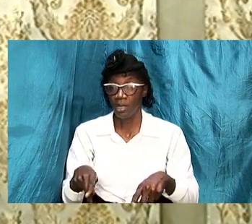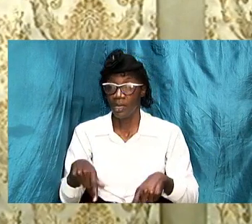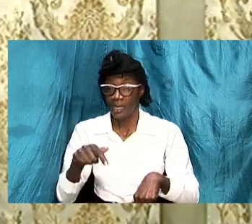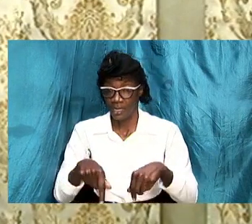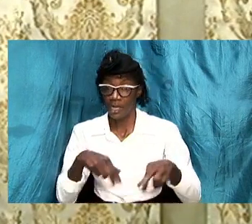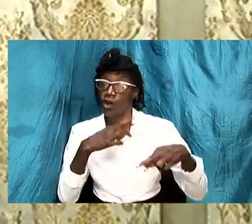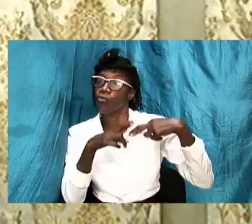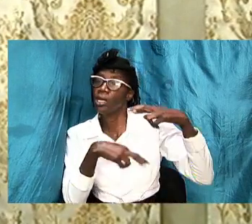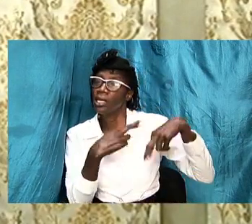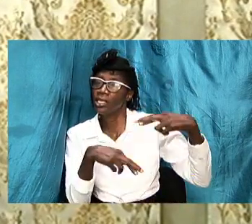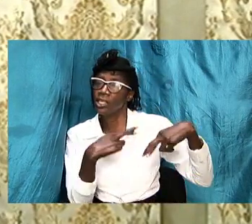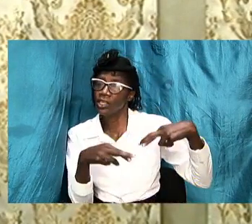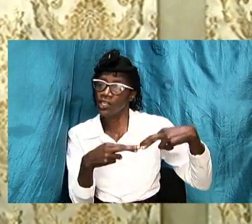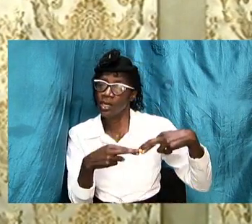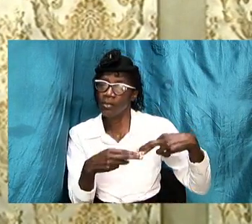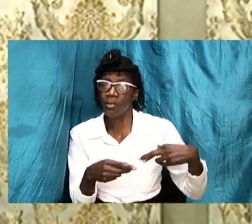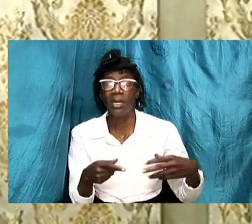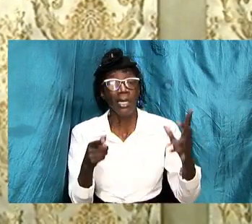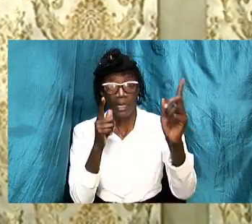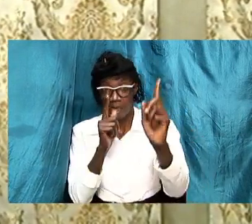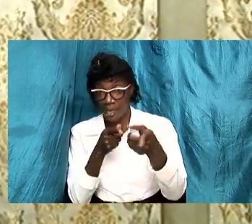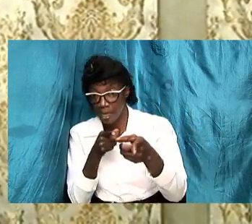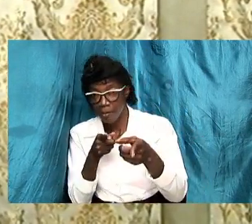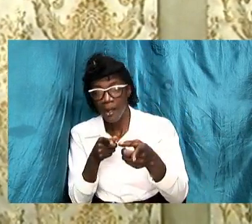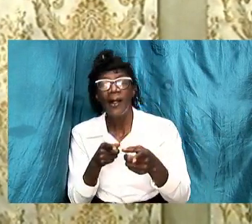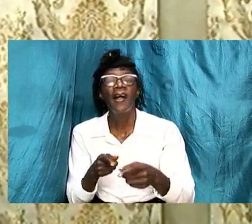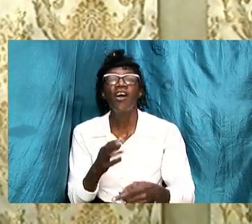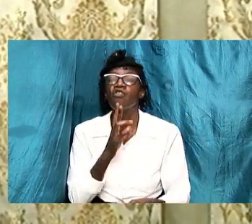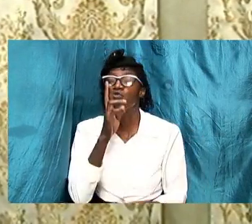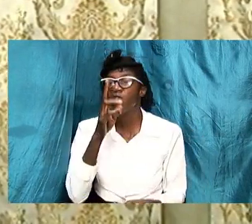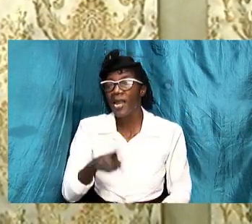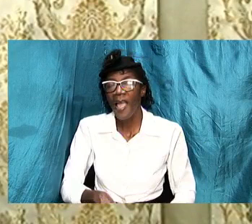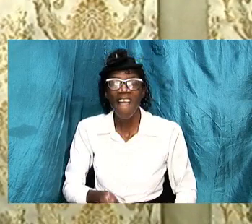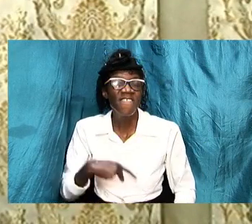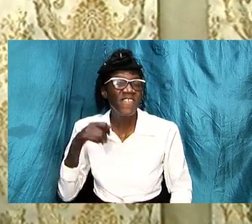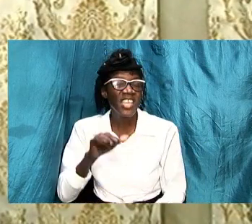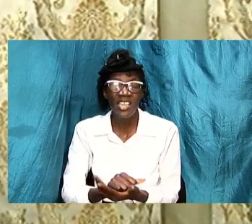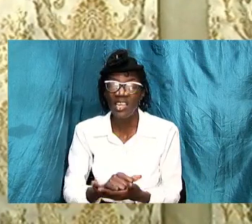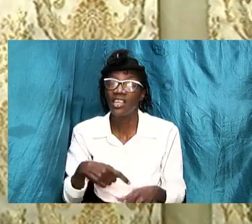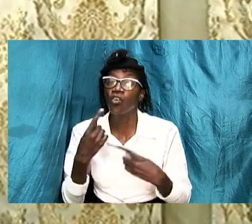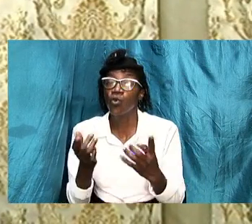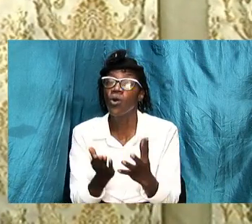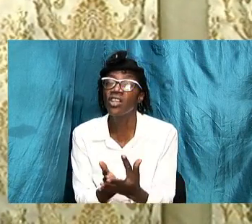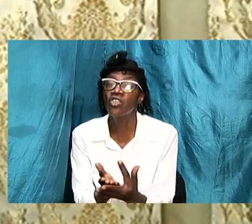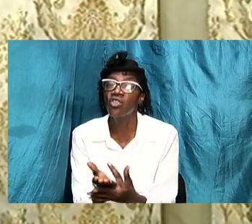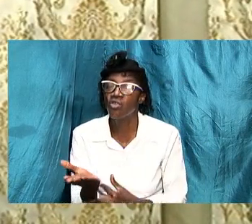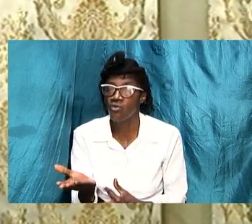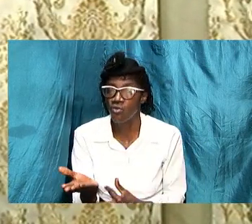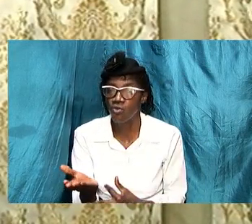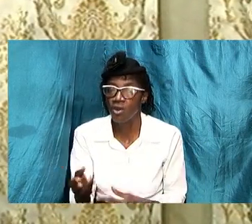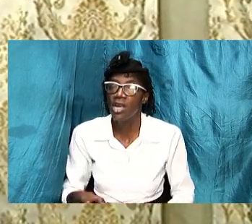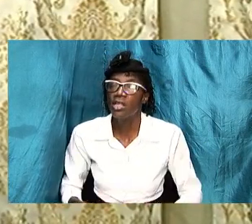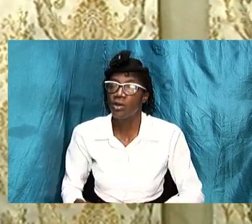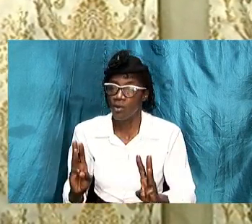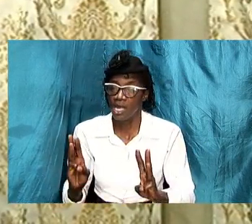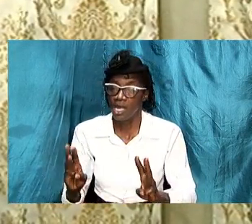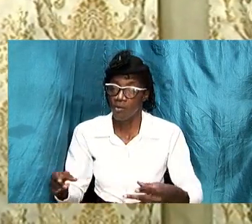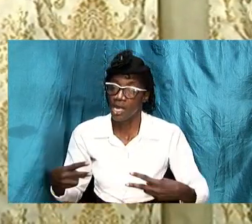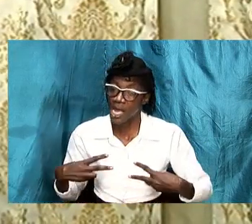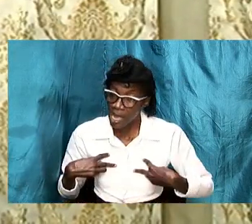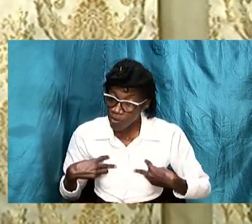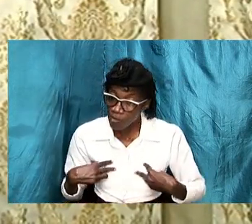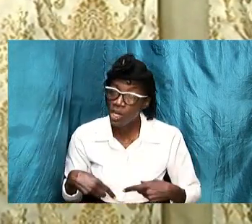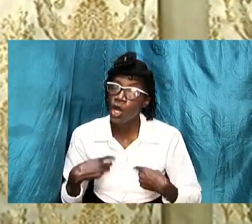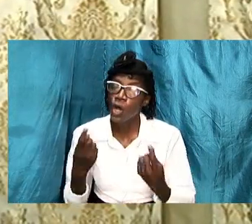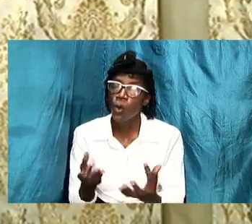and i really feel that in going through in the way that we have been going through